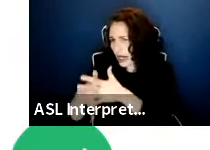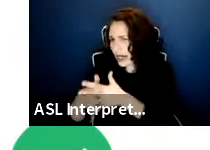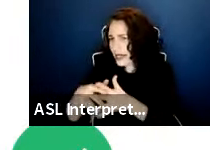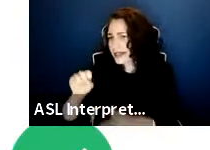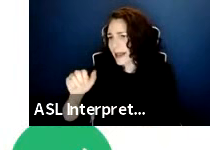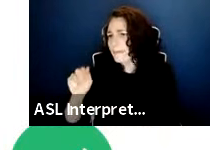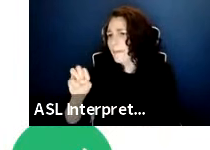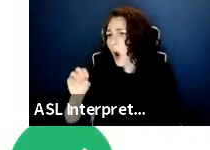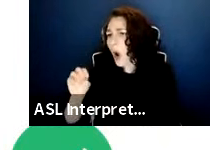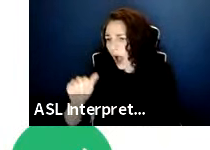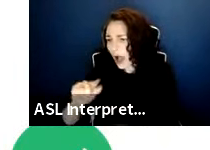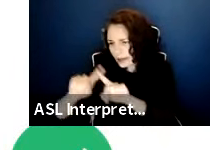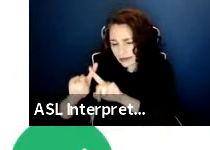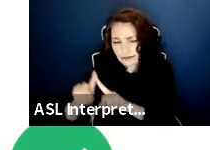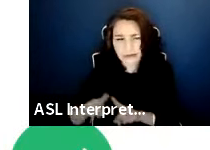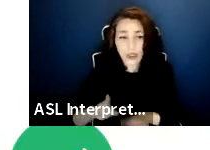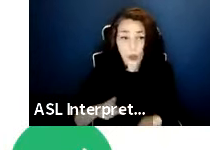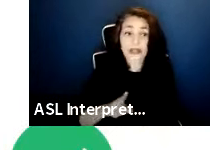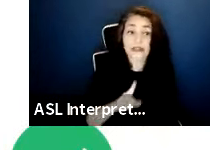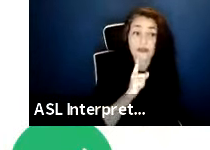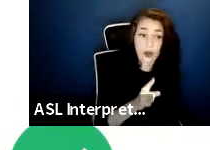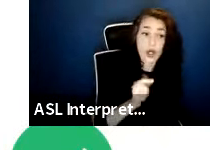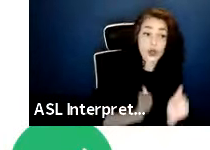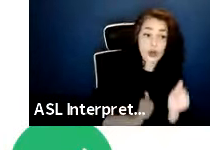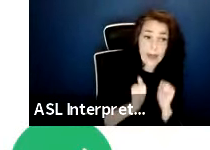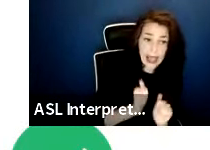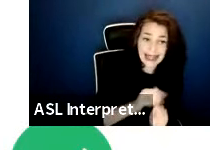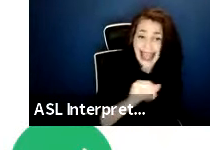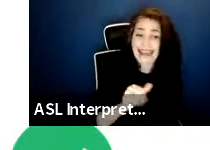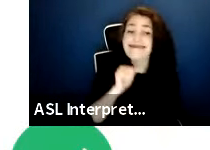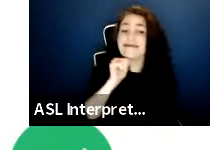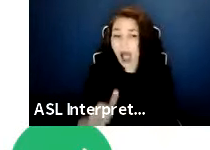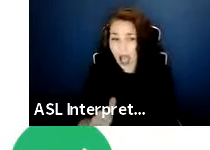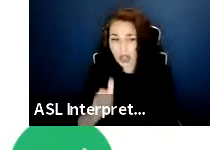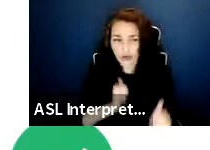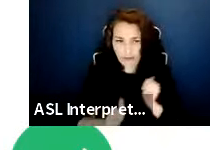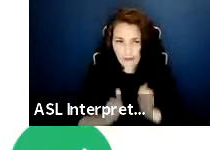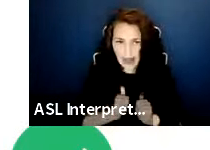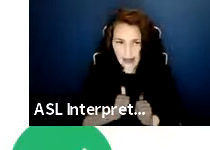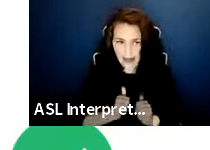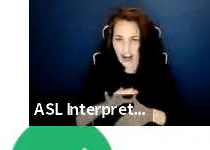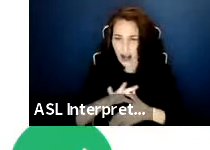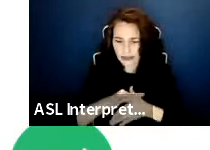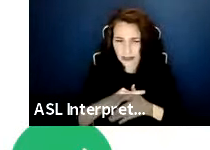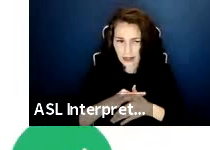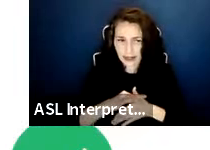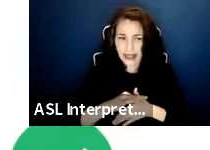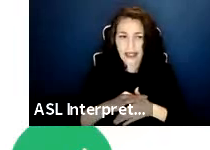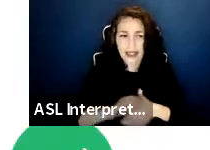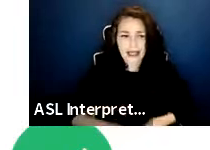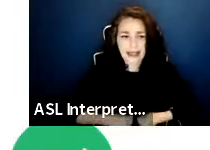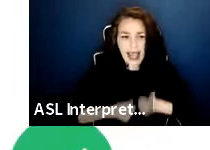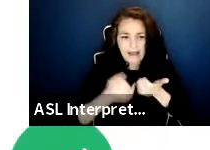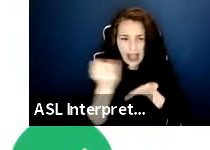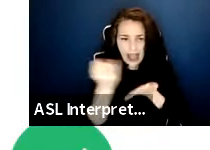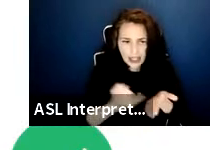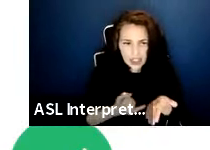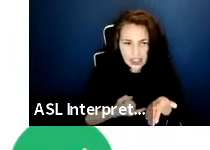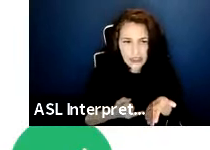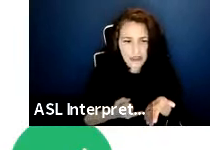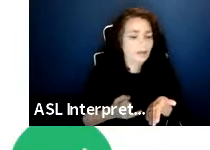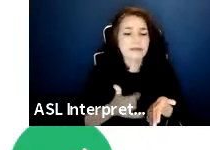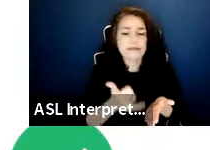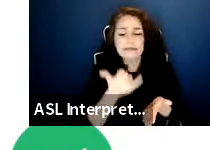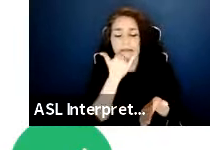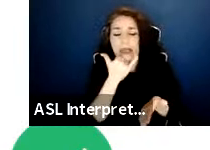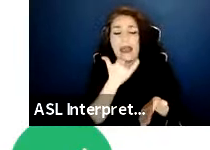non-dramatic content. It's for live action entertainment. What we mean by that is that it's not for animated projects. We have agreements that will